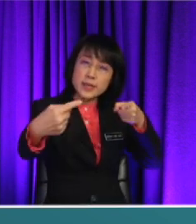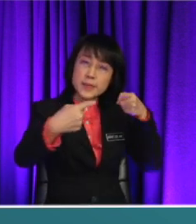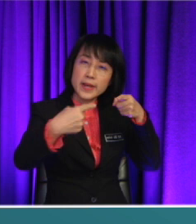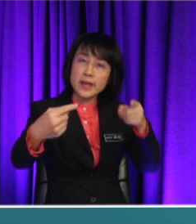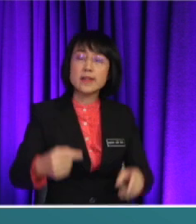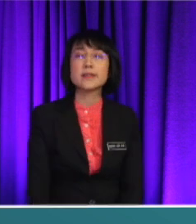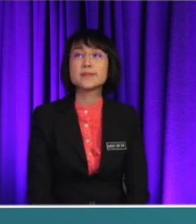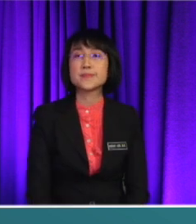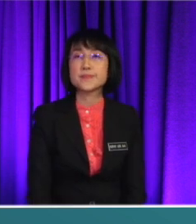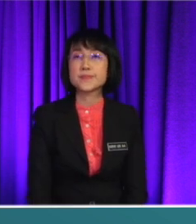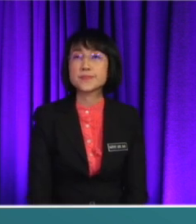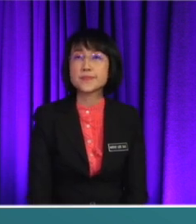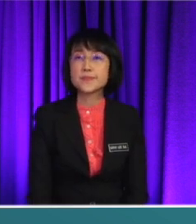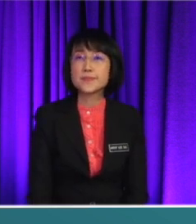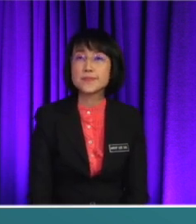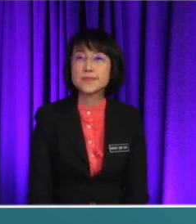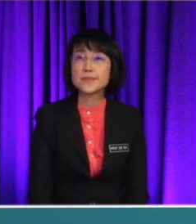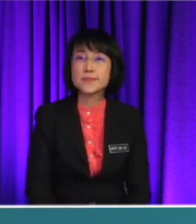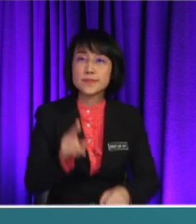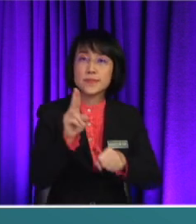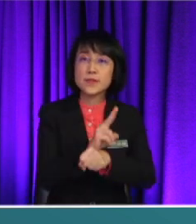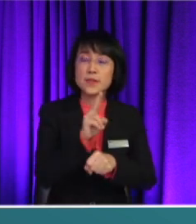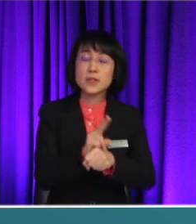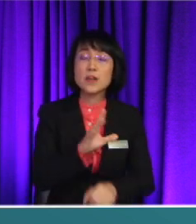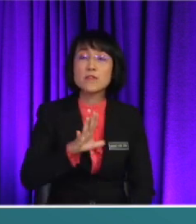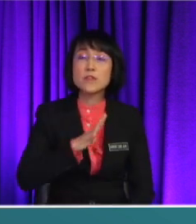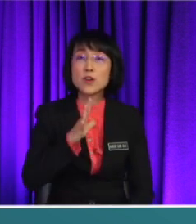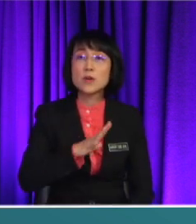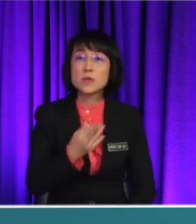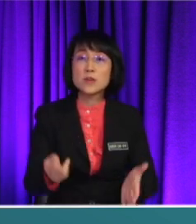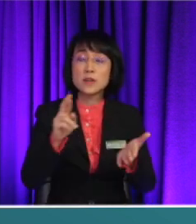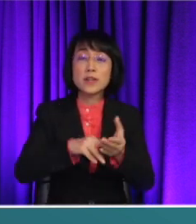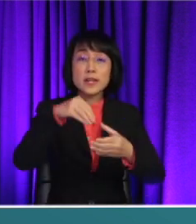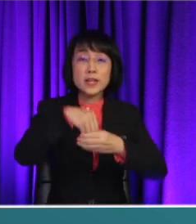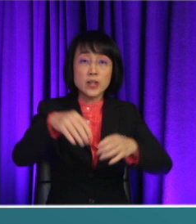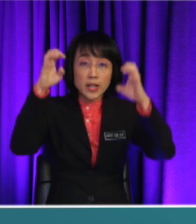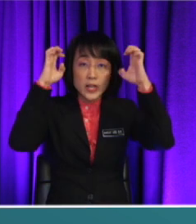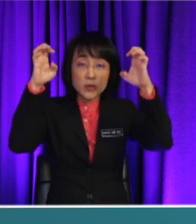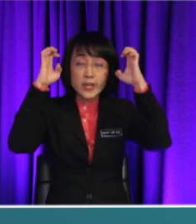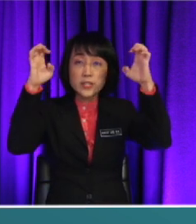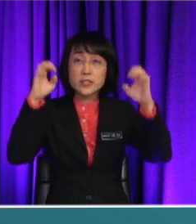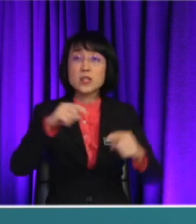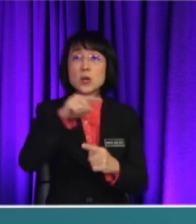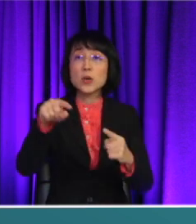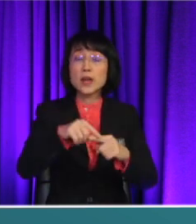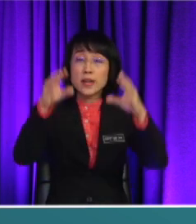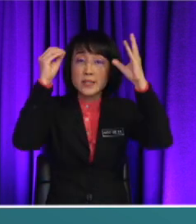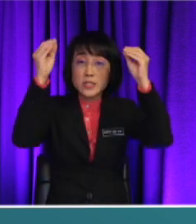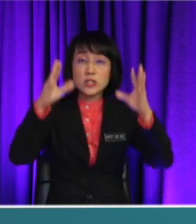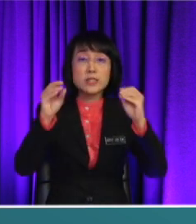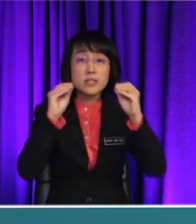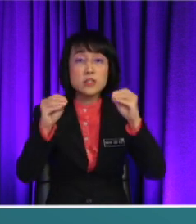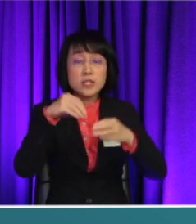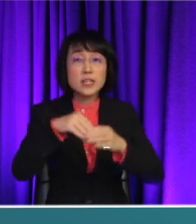debate And mostly we will use formal register in our education as well So for example, like when the teacher is teaching in class